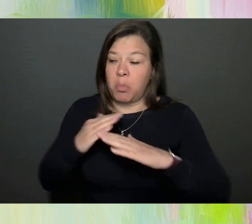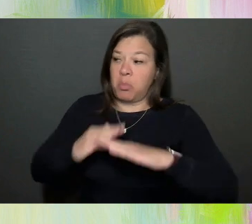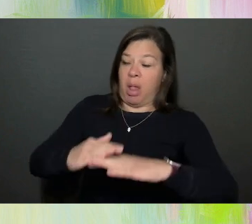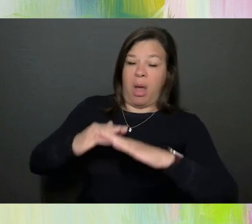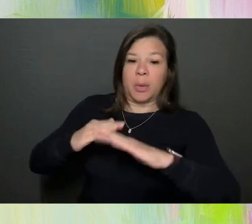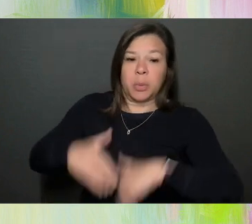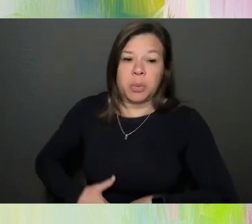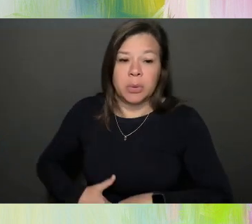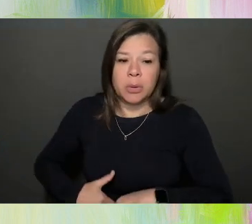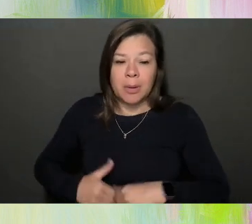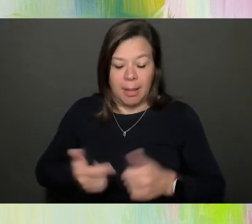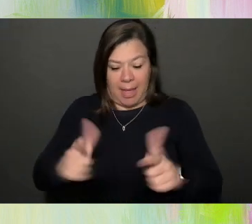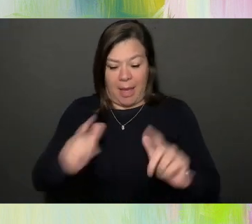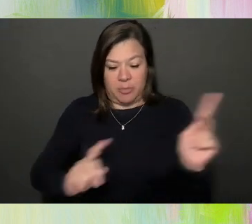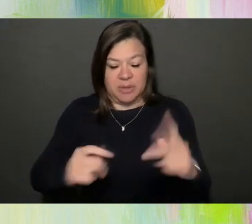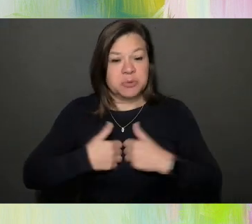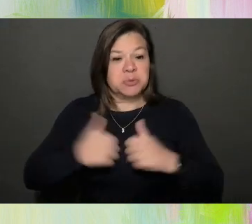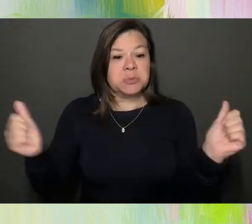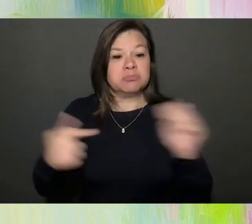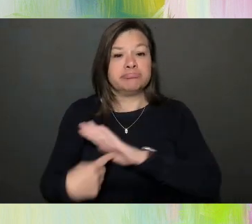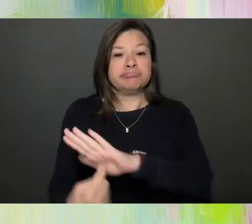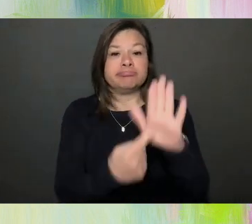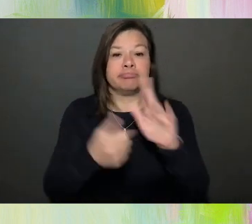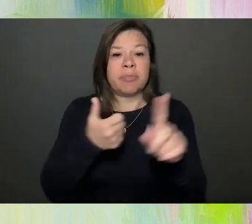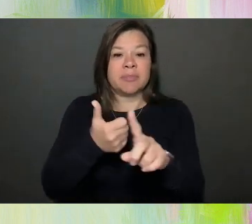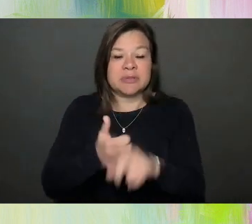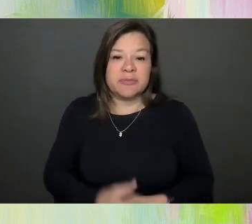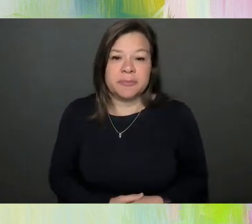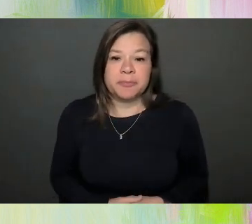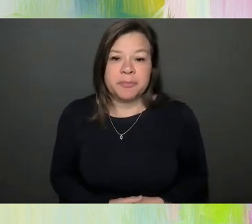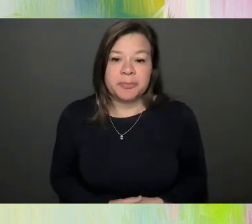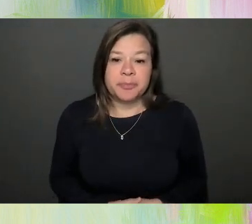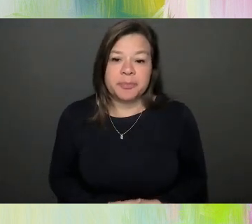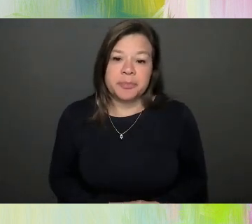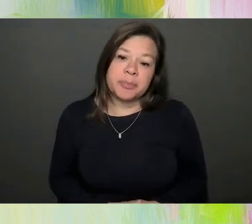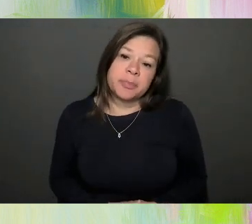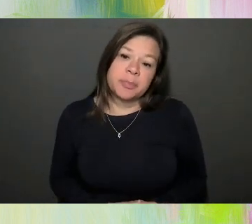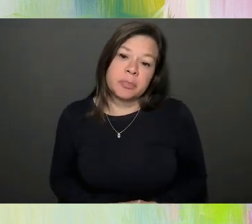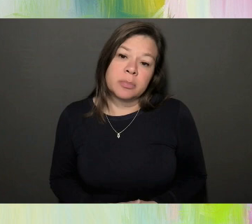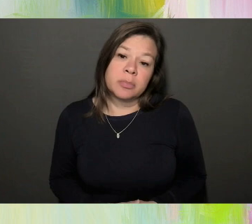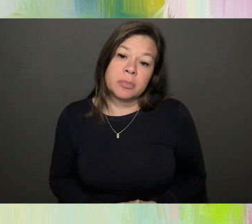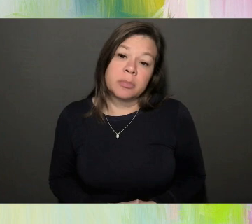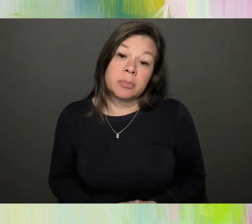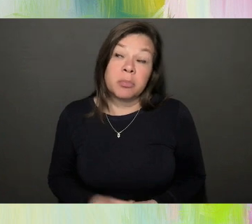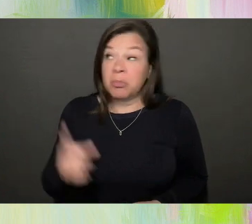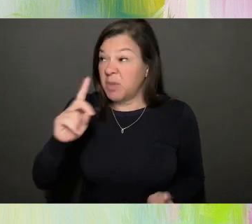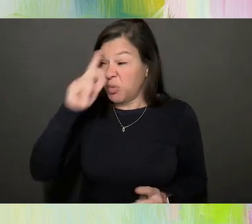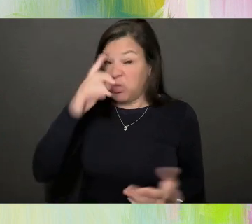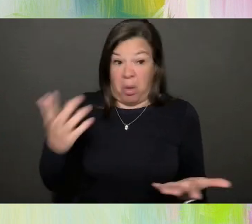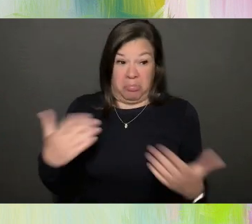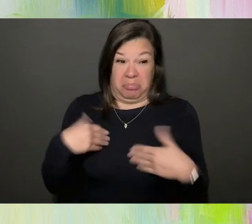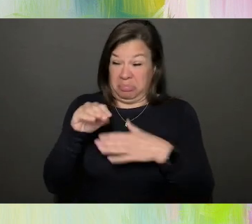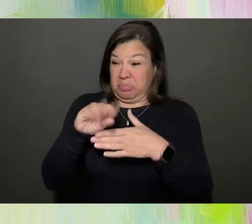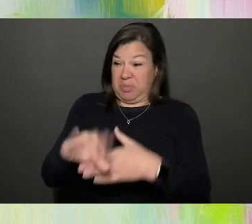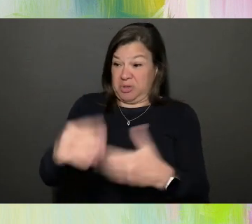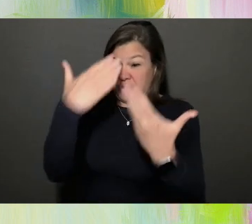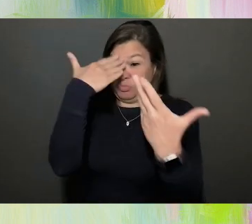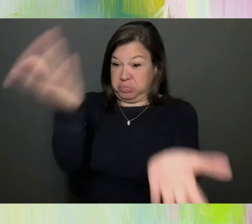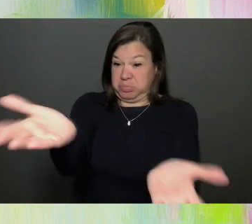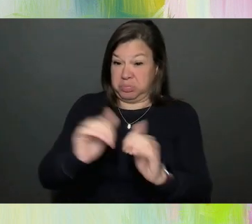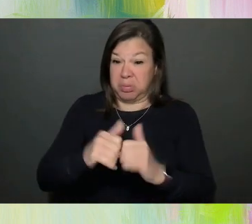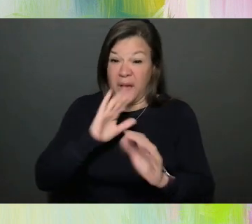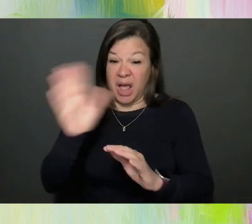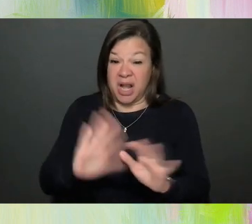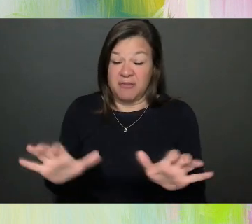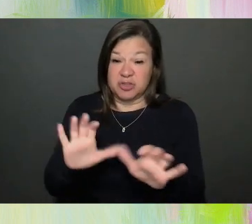express themselves. Even for those that thought they don't know how to take a photo, they never have done that. We train